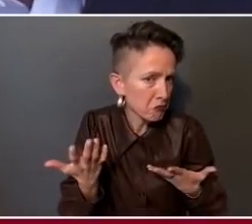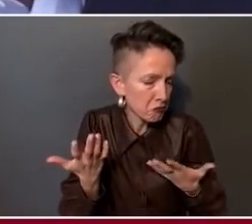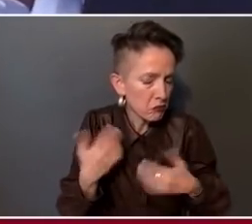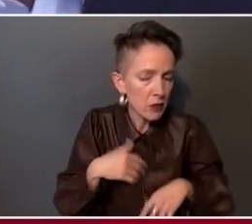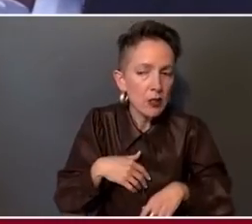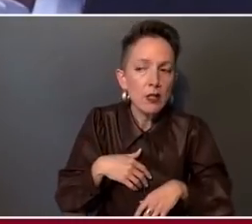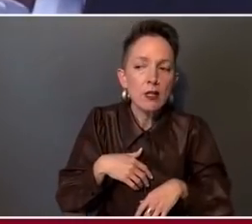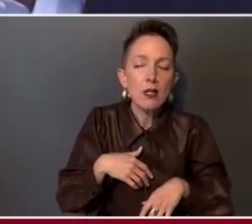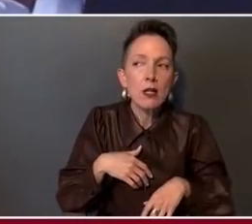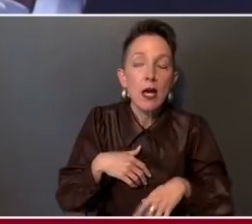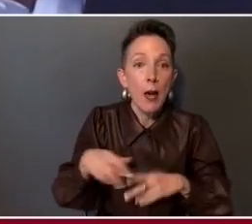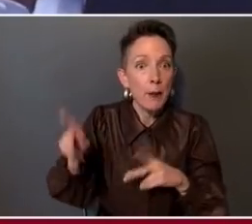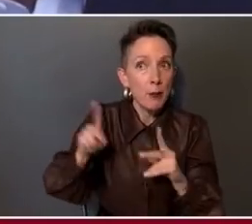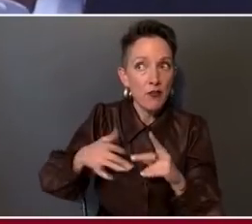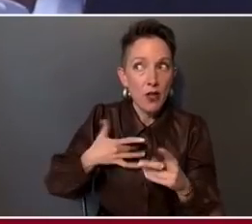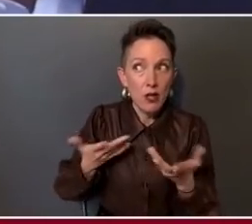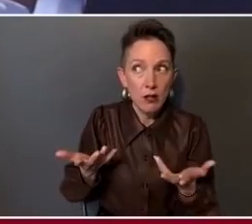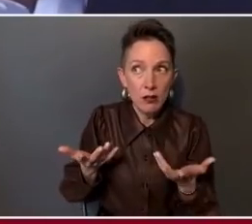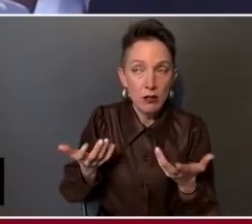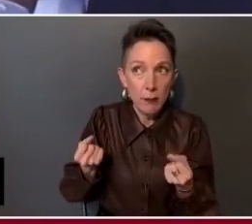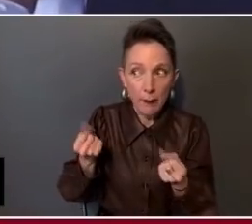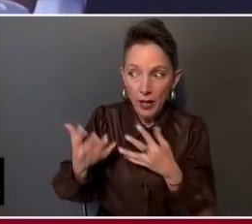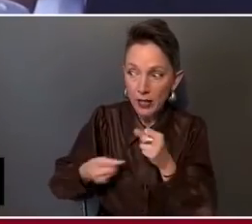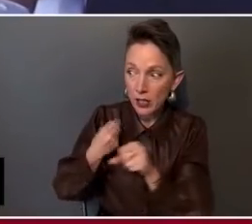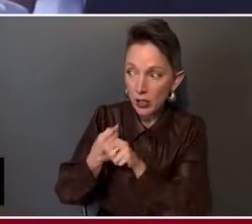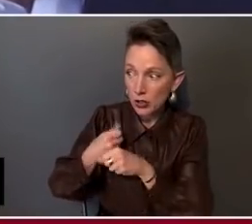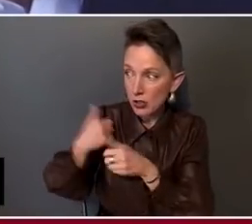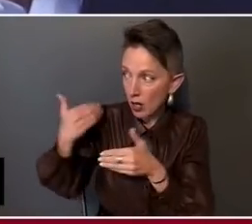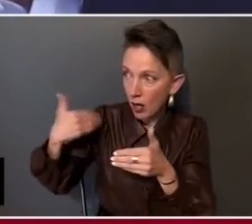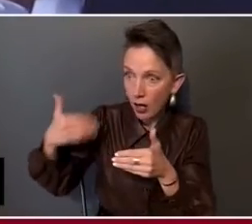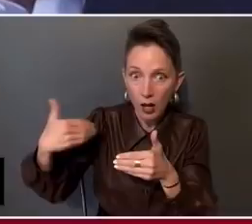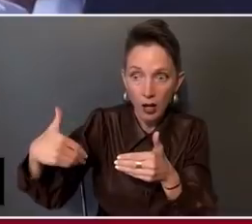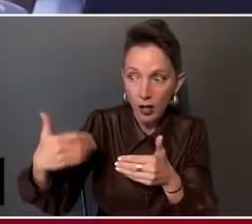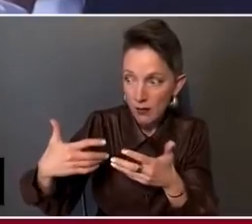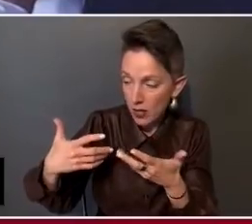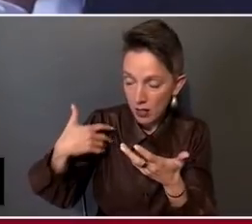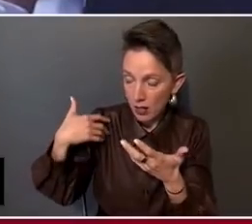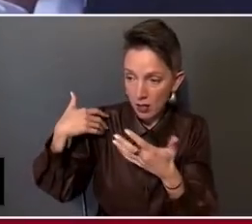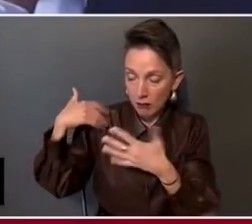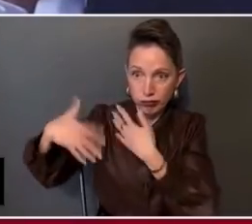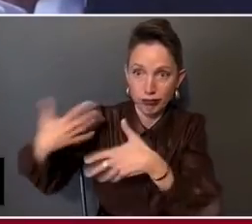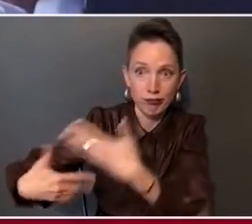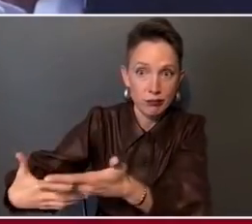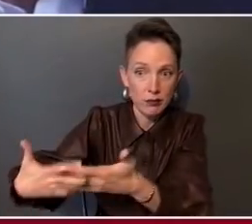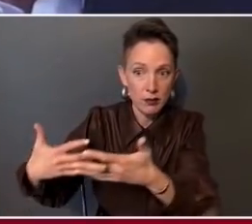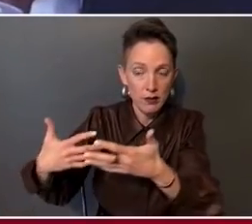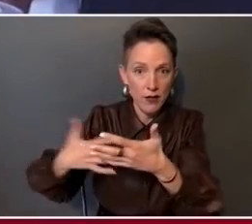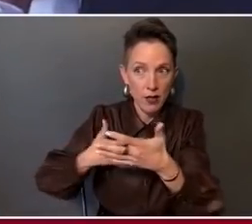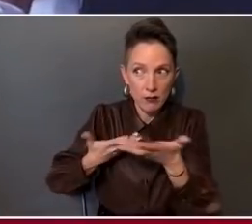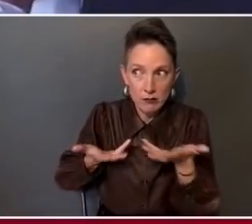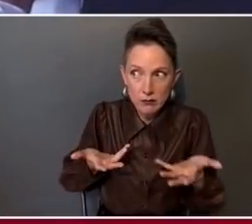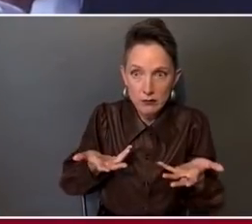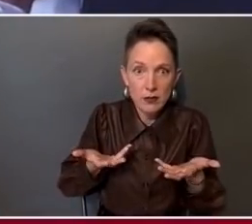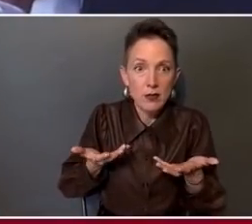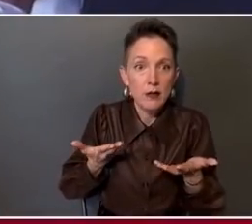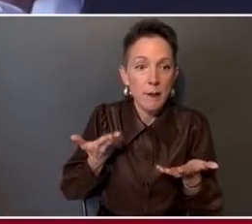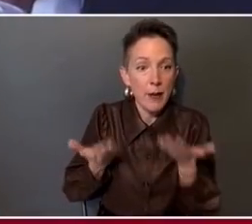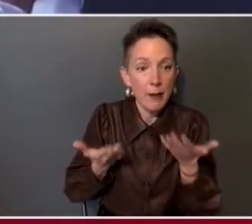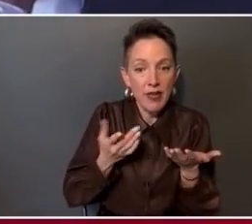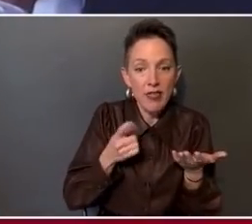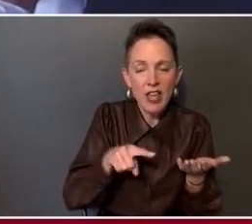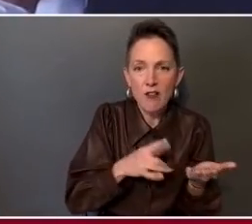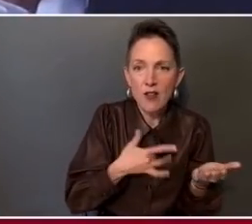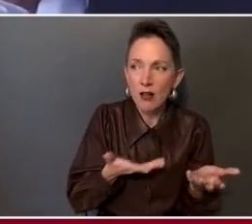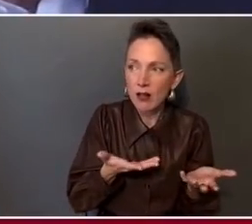You know, people feel years of their lives going by, you know, they may, you know, should they, the